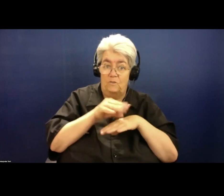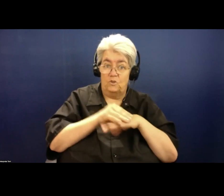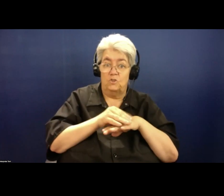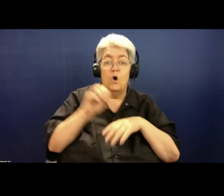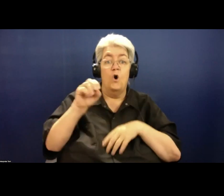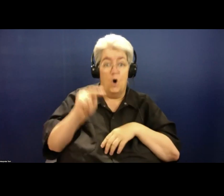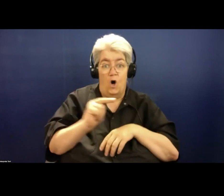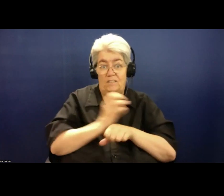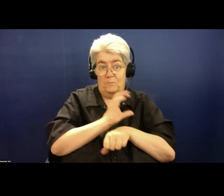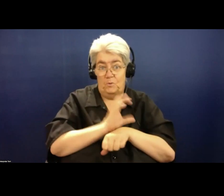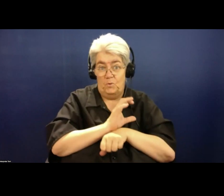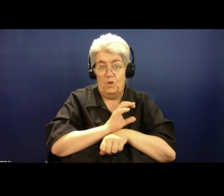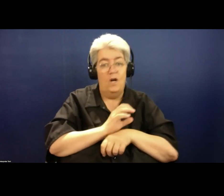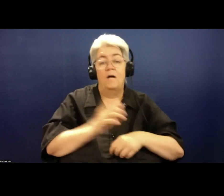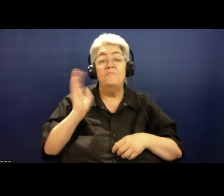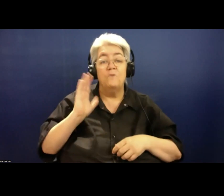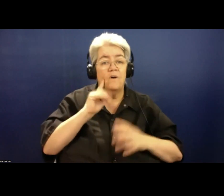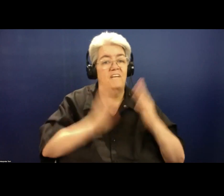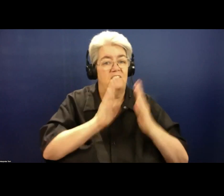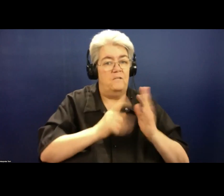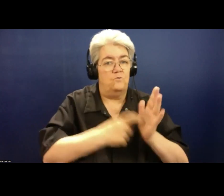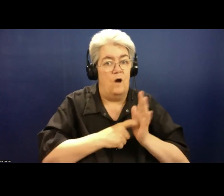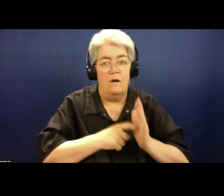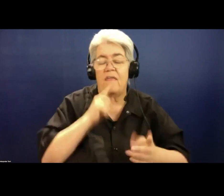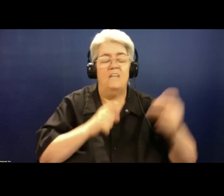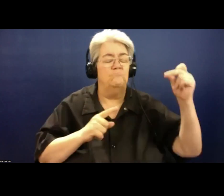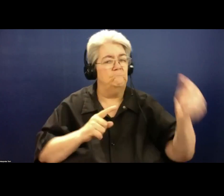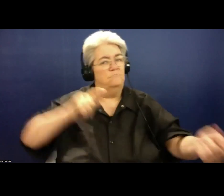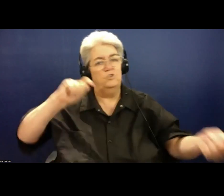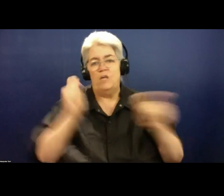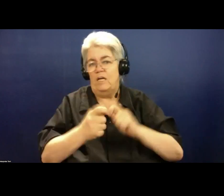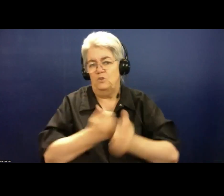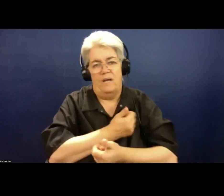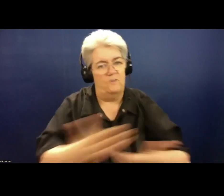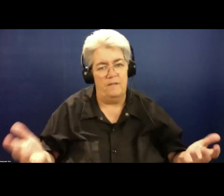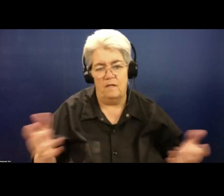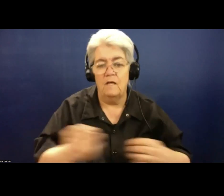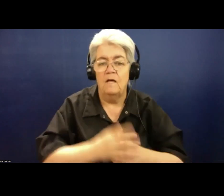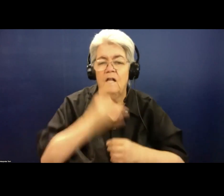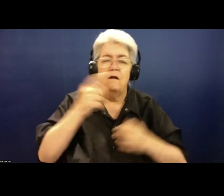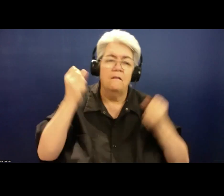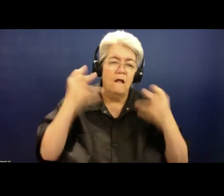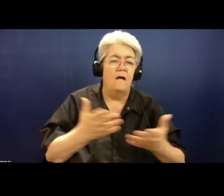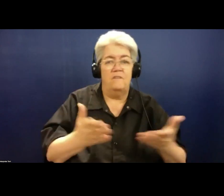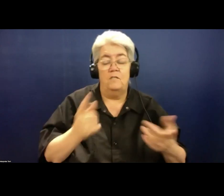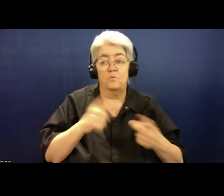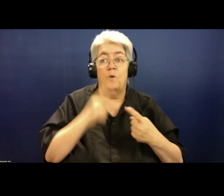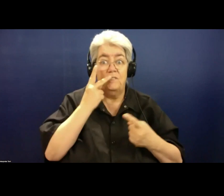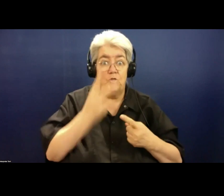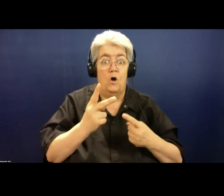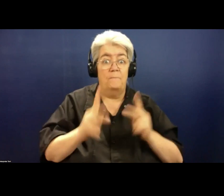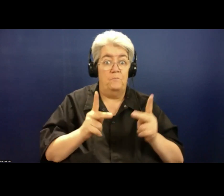they had to be face-to-face. That was a game changer. There are a whole other things that surround why we saw a suicide reduction,